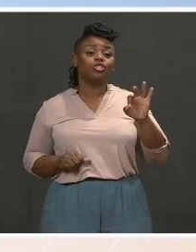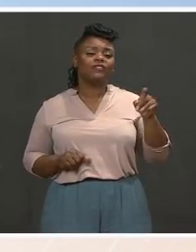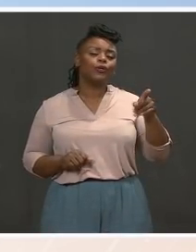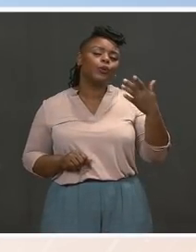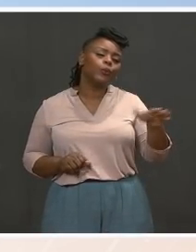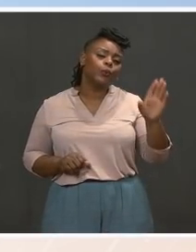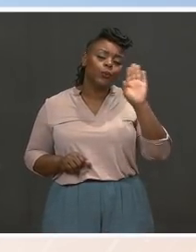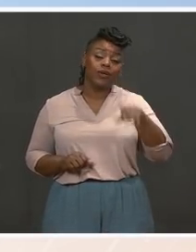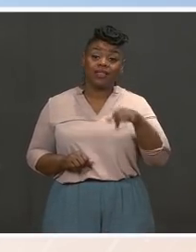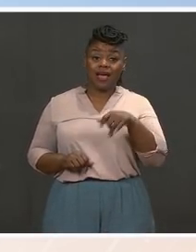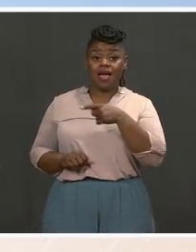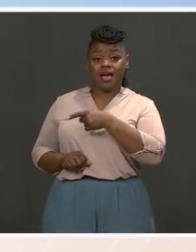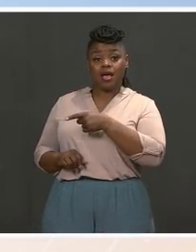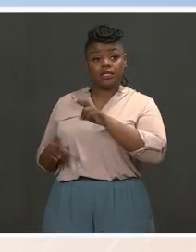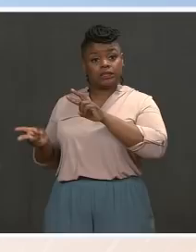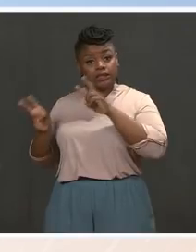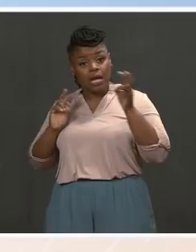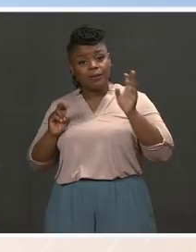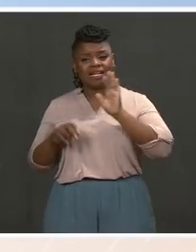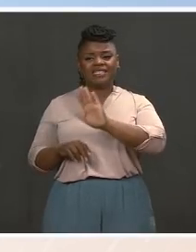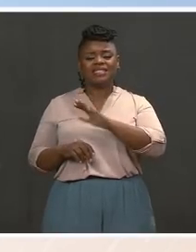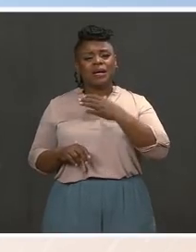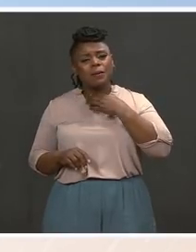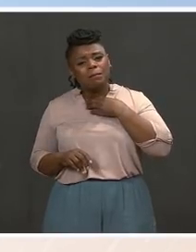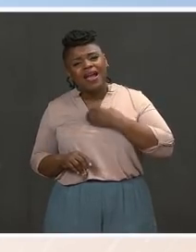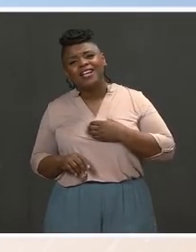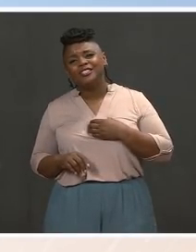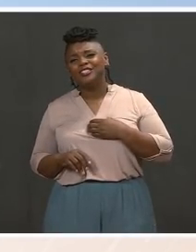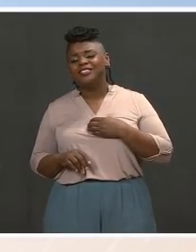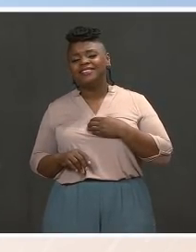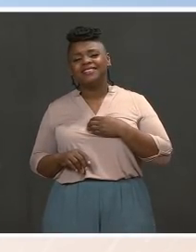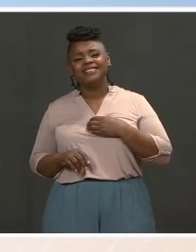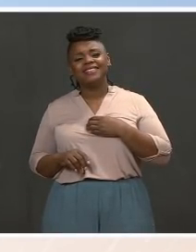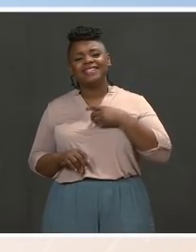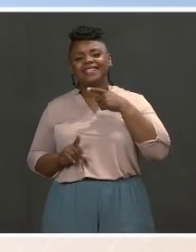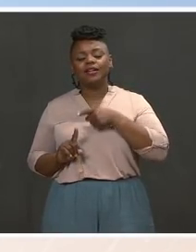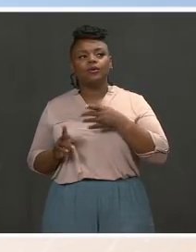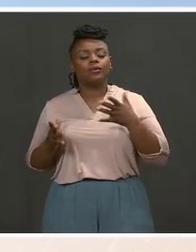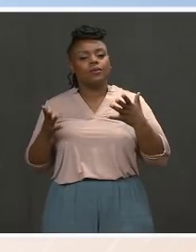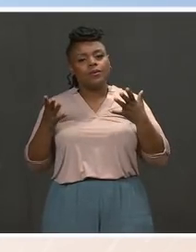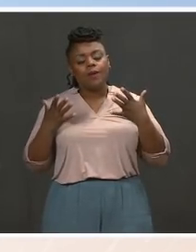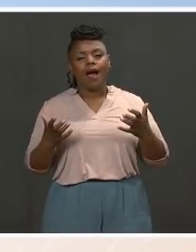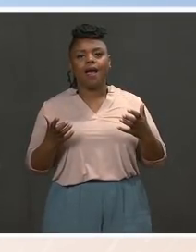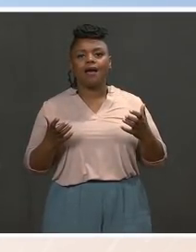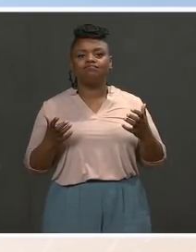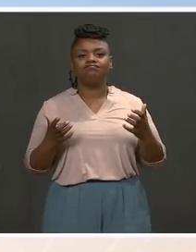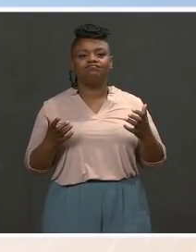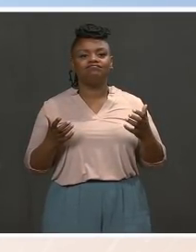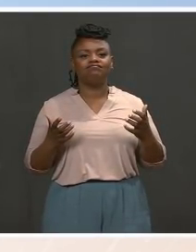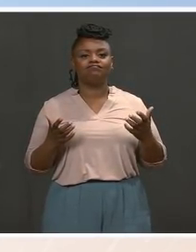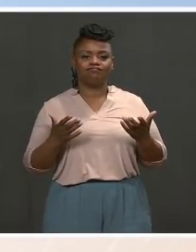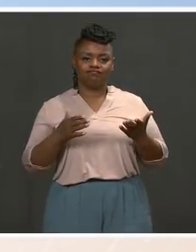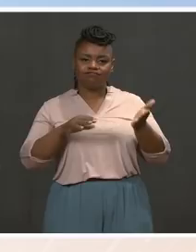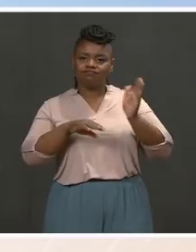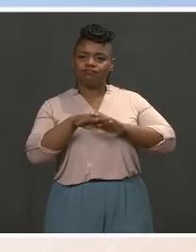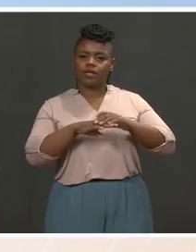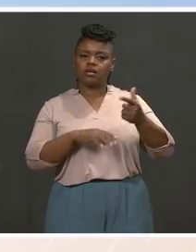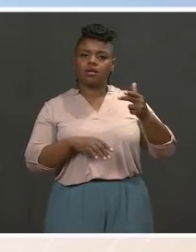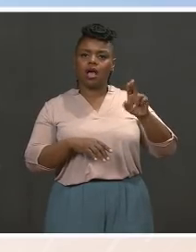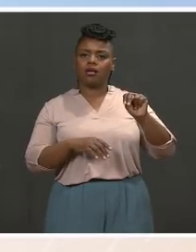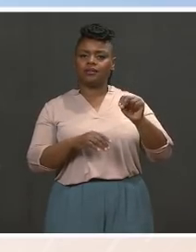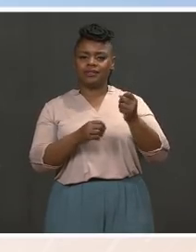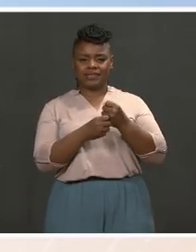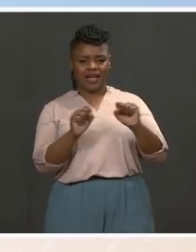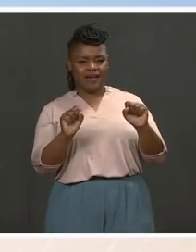his, putting in place gun safety measures throughout his career. That's why he fought to get the Brady Bill passed, why he